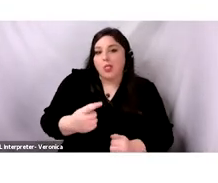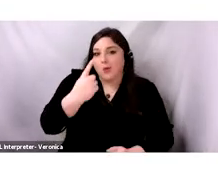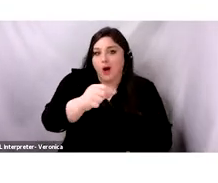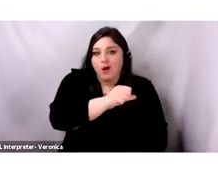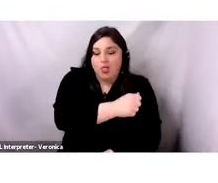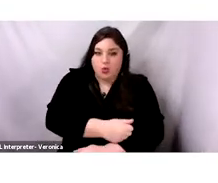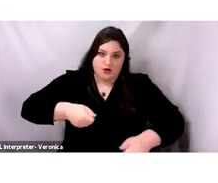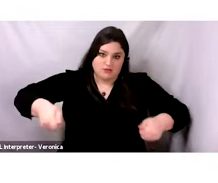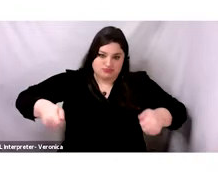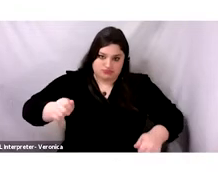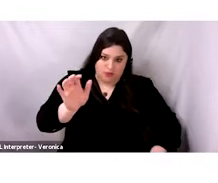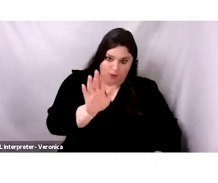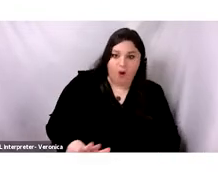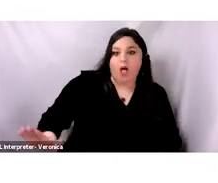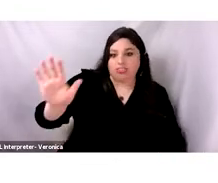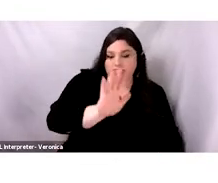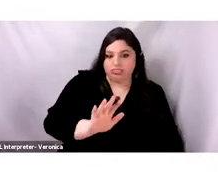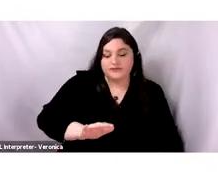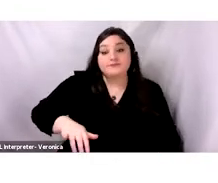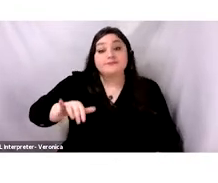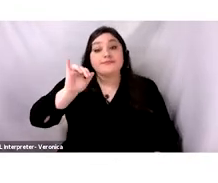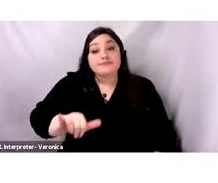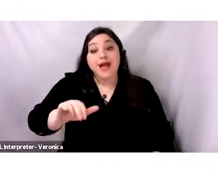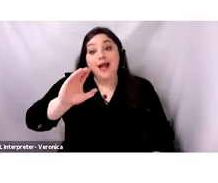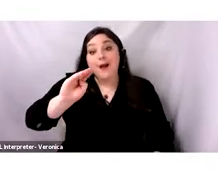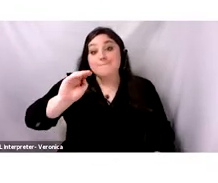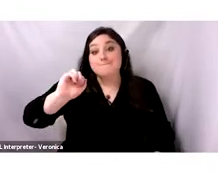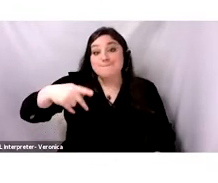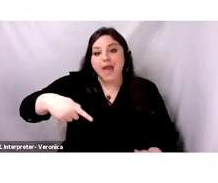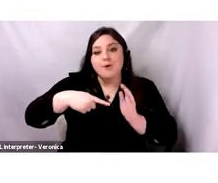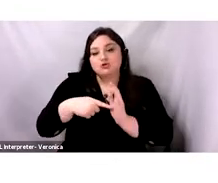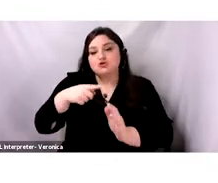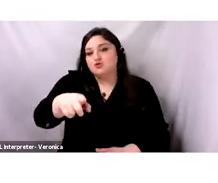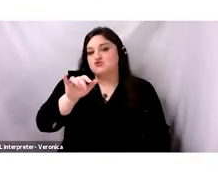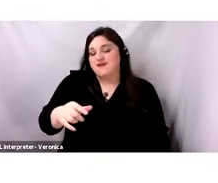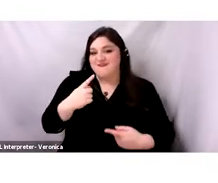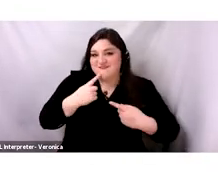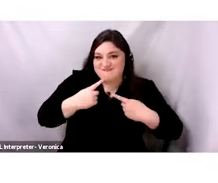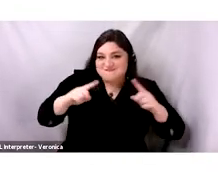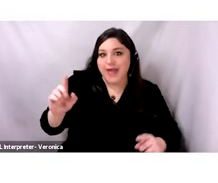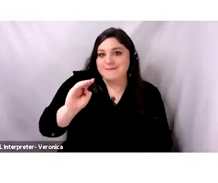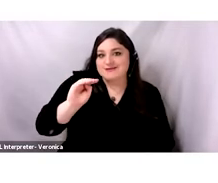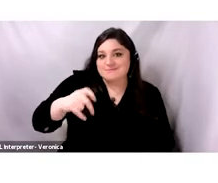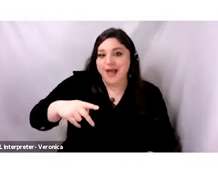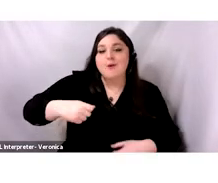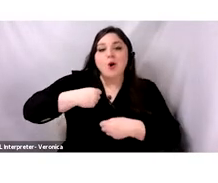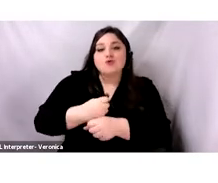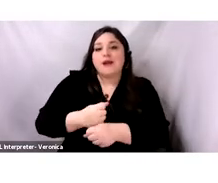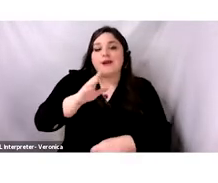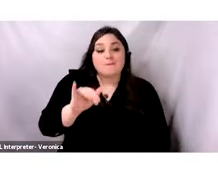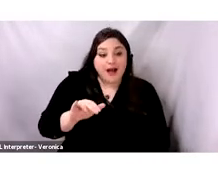map you see on the slide is the famous map made by an Arab Muslim geographer,